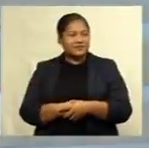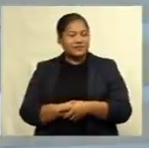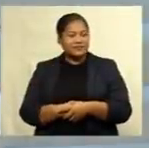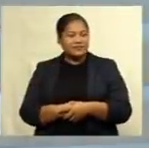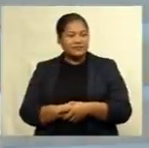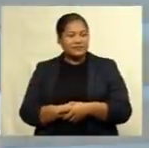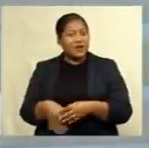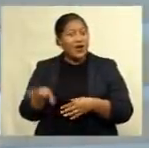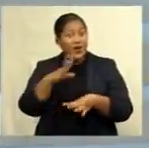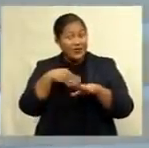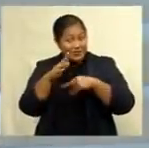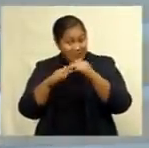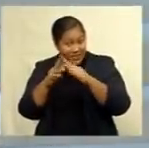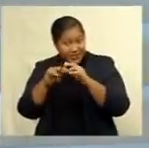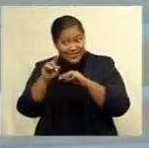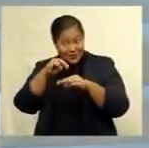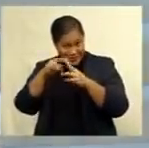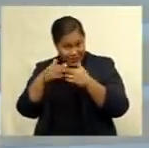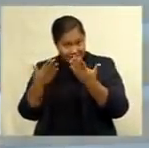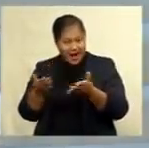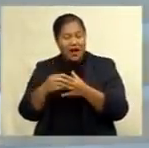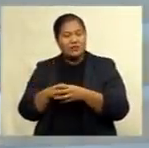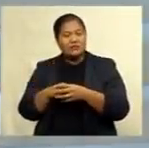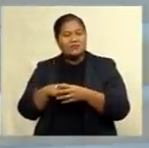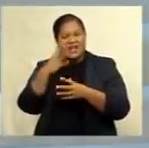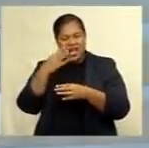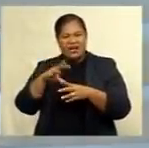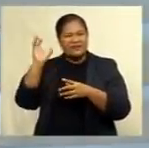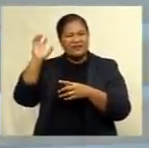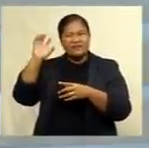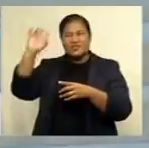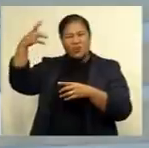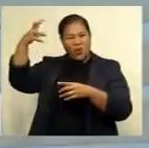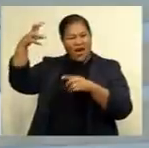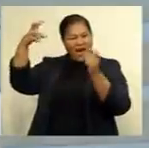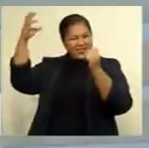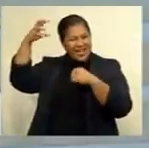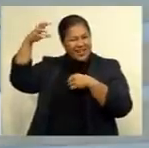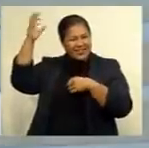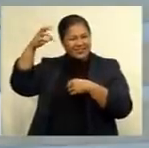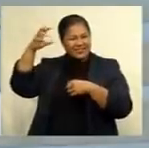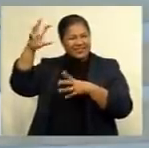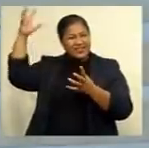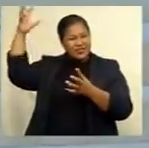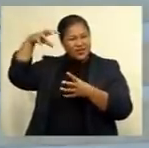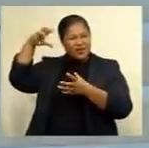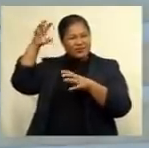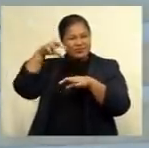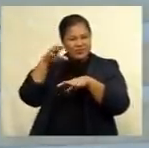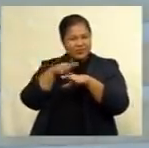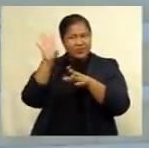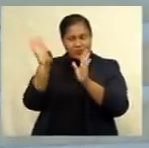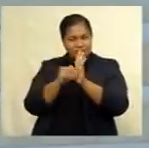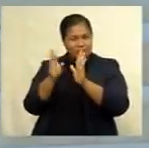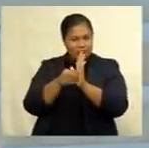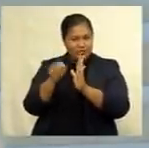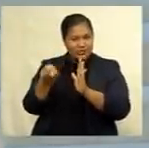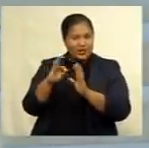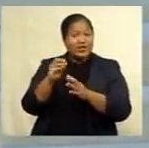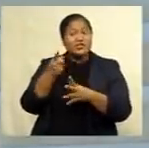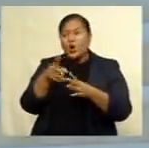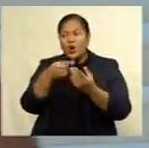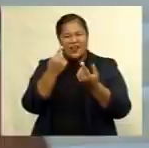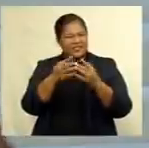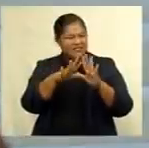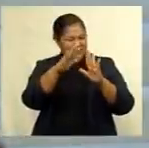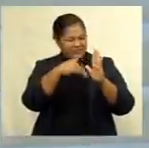All the buildings that will be built will be fitted with sole assistance. All the classrooms will have new desks and chair with a whiteboard each. That's